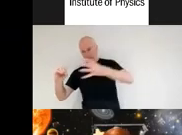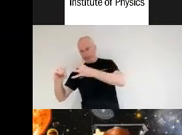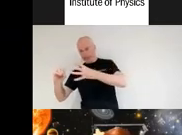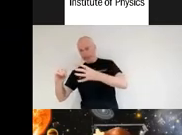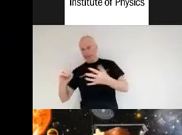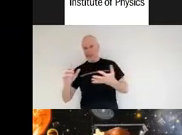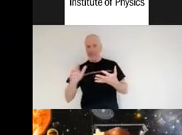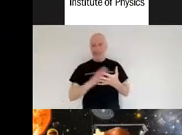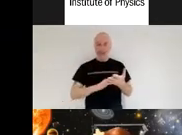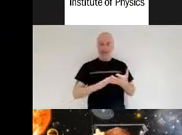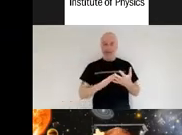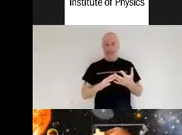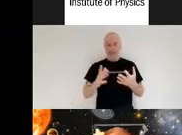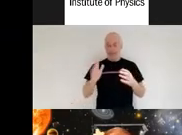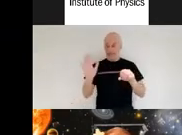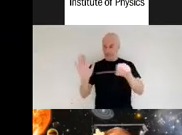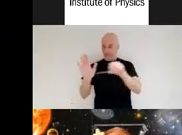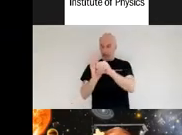blocking benefit